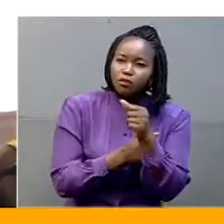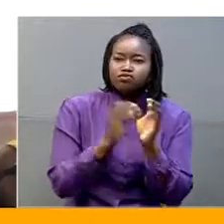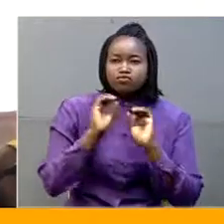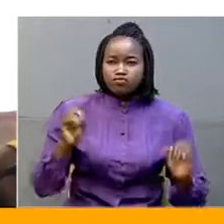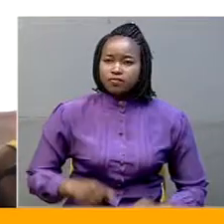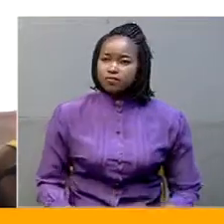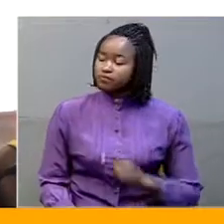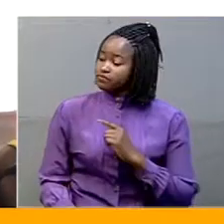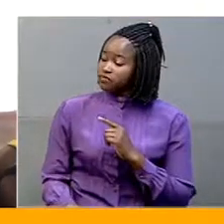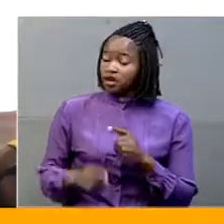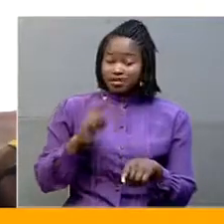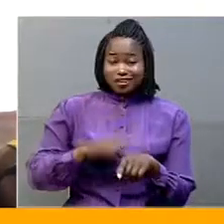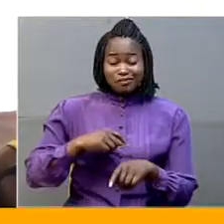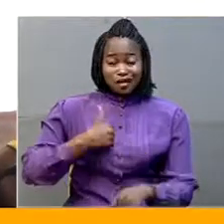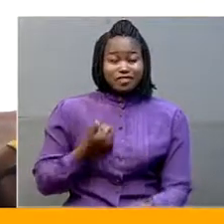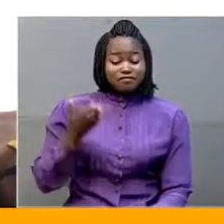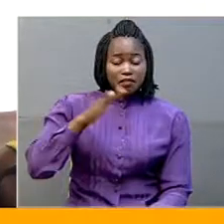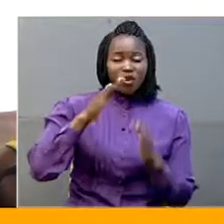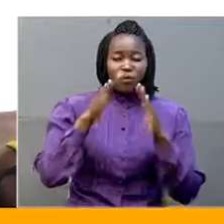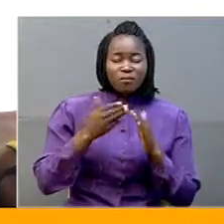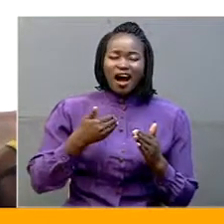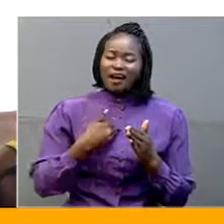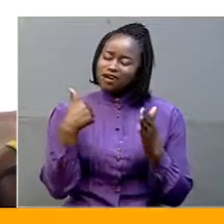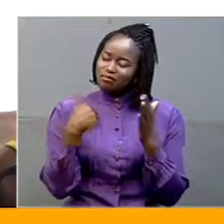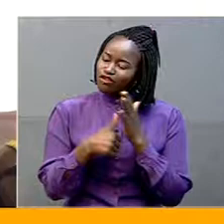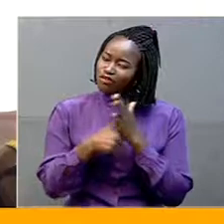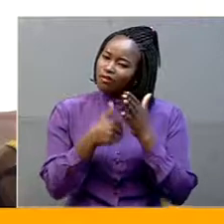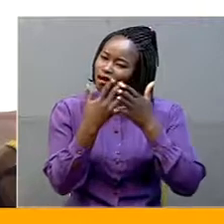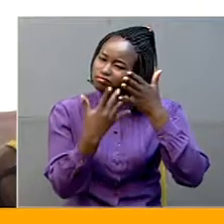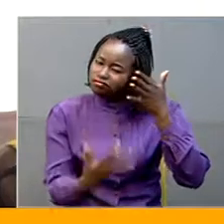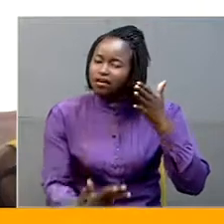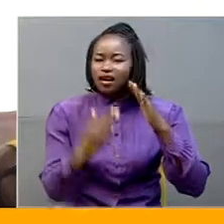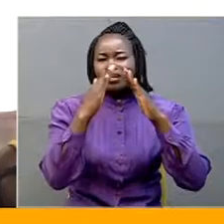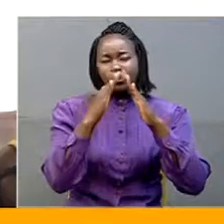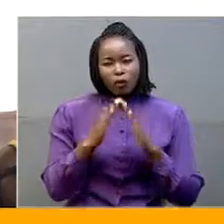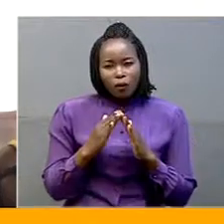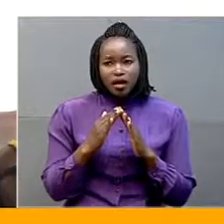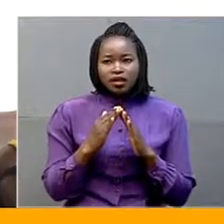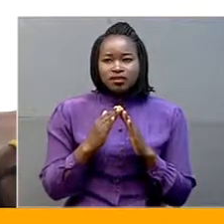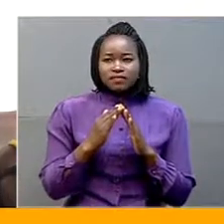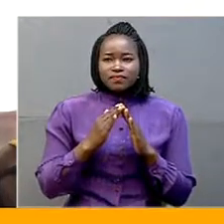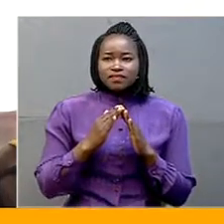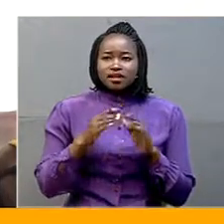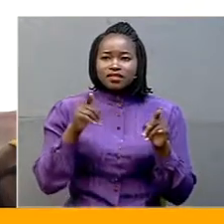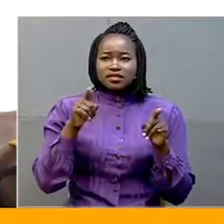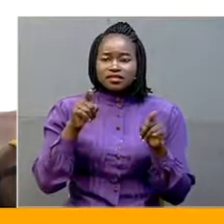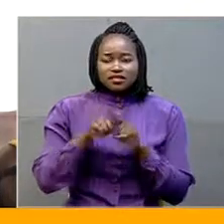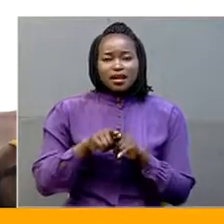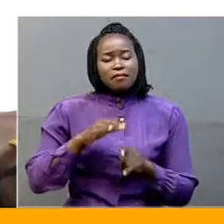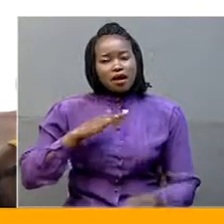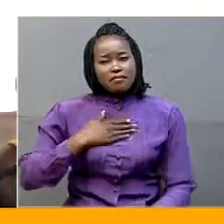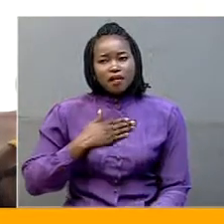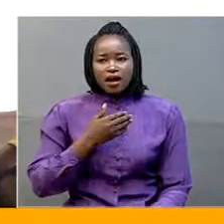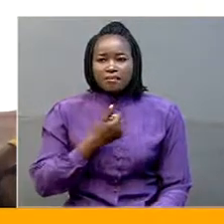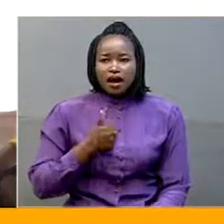back, I'm facing very many problems at home with this side. This is my mom who's taking the responsibility